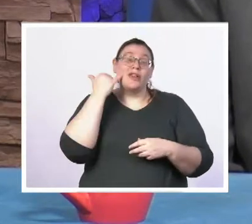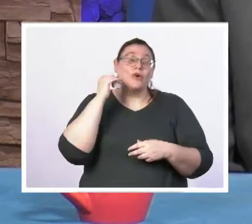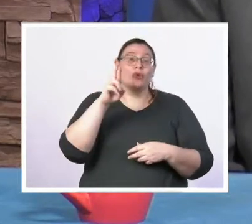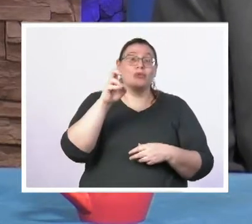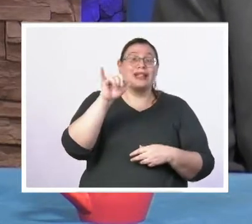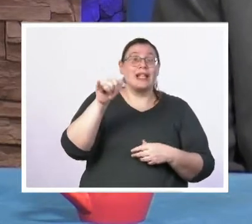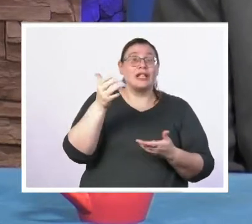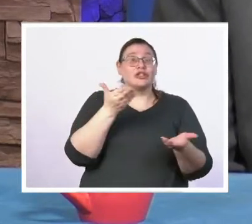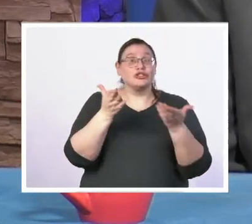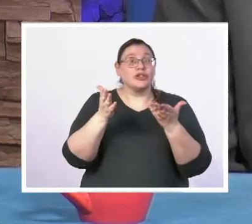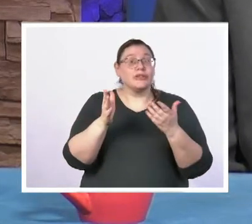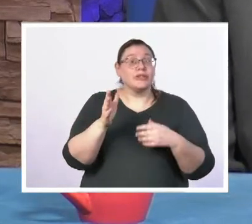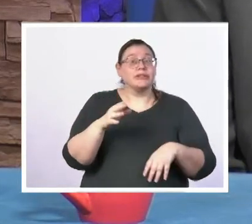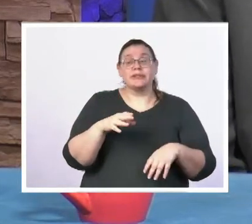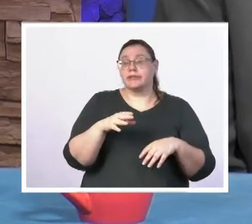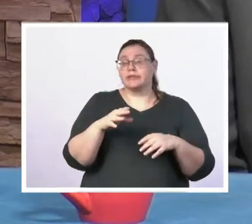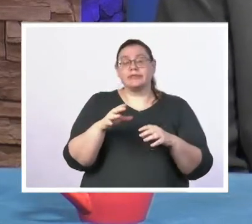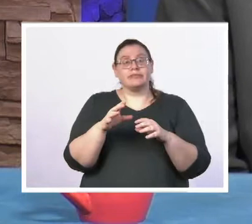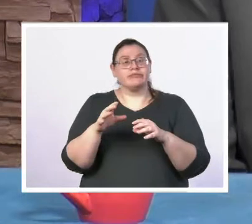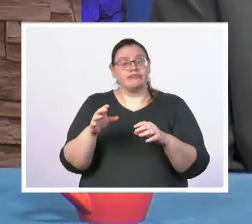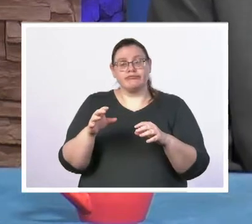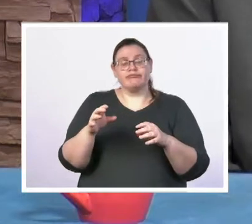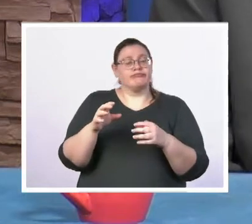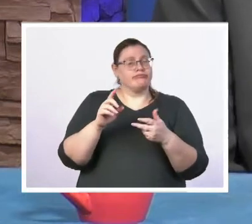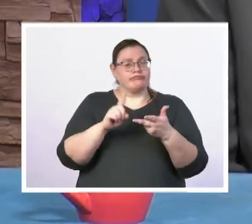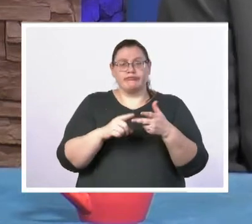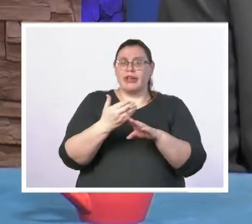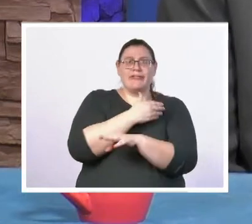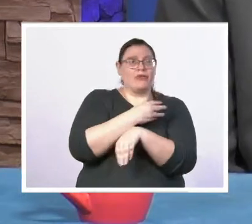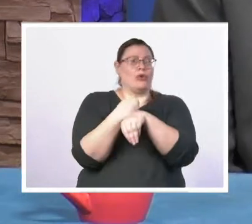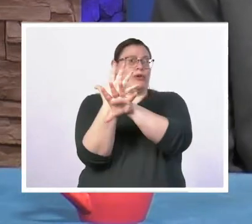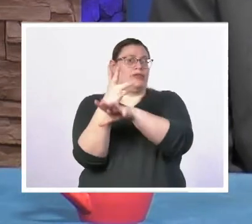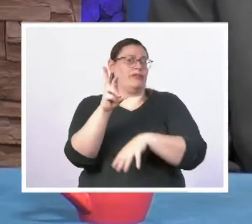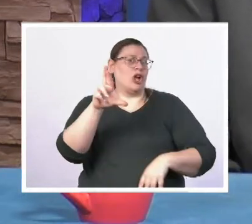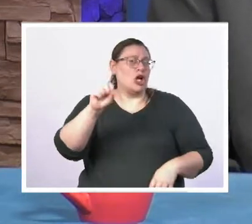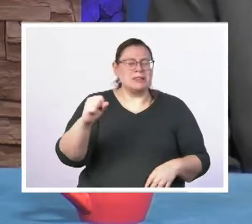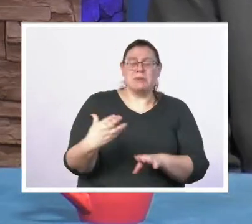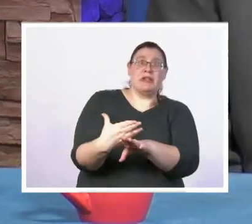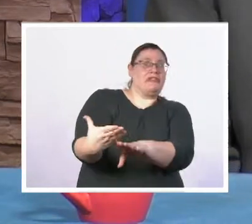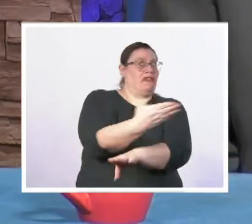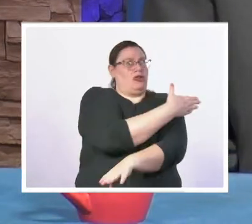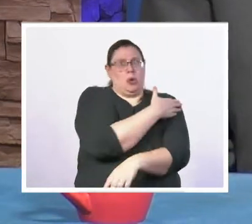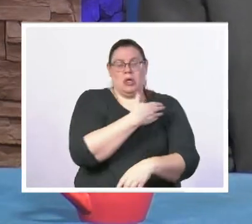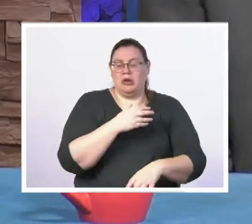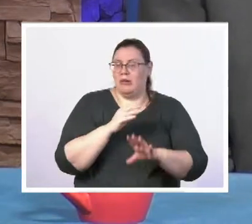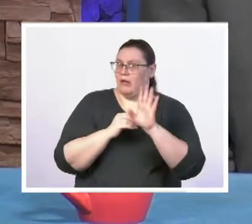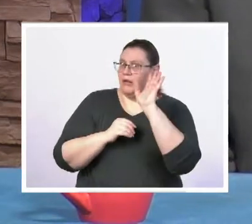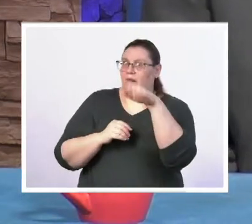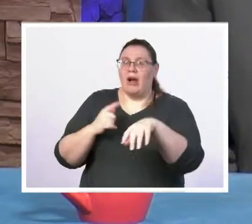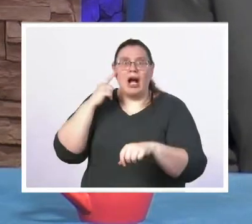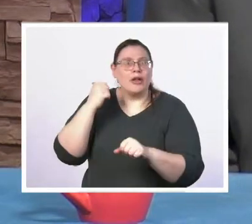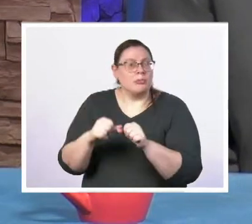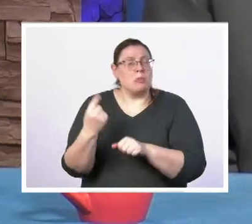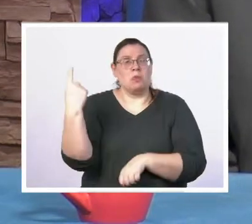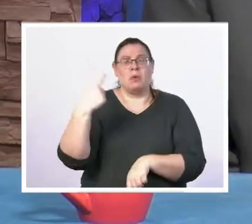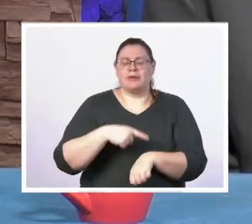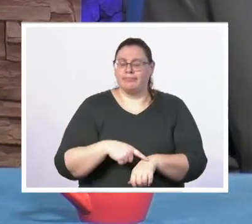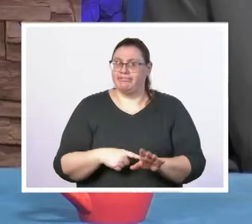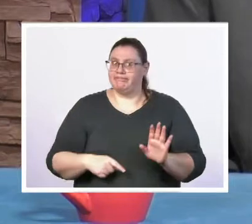telephone relay services um this is before video relay i can remember